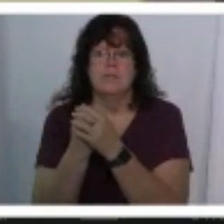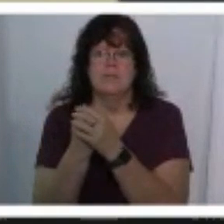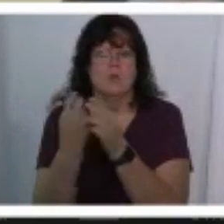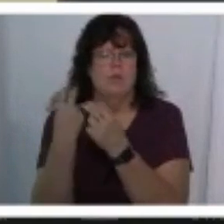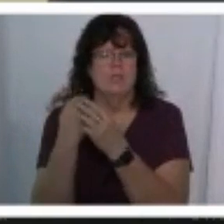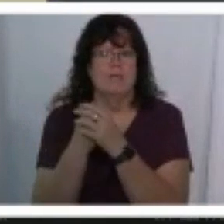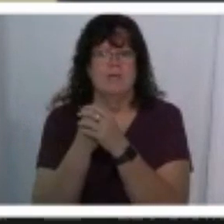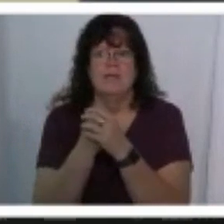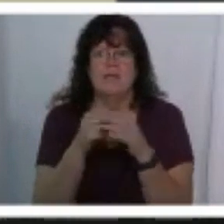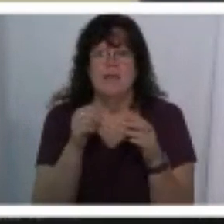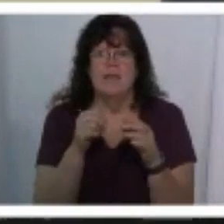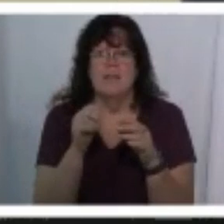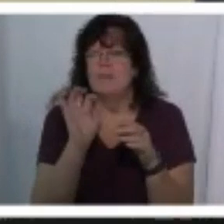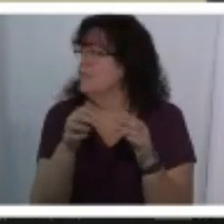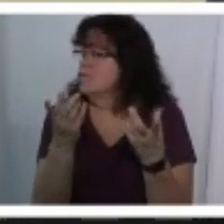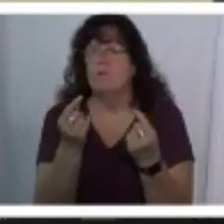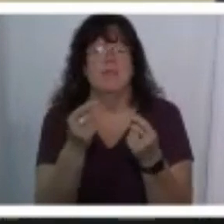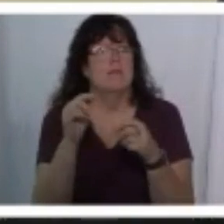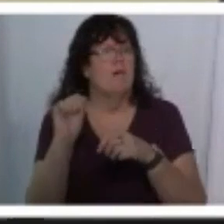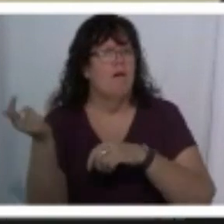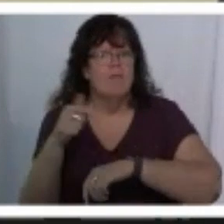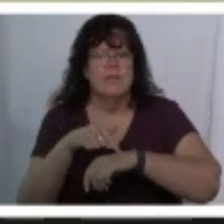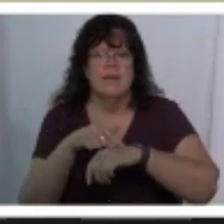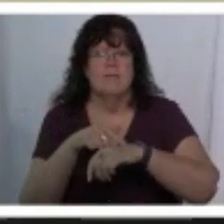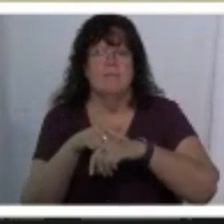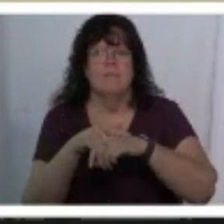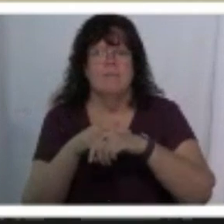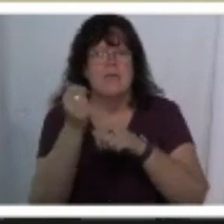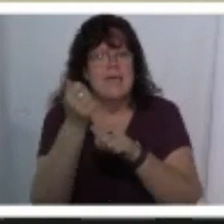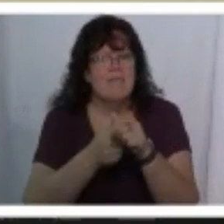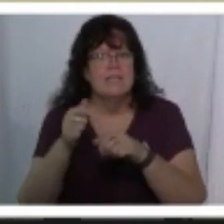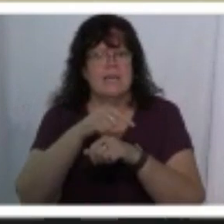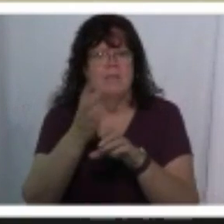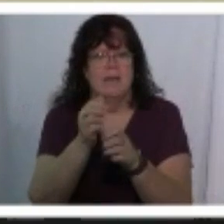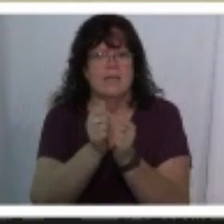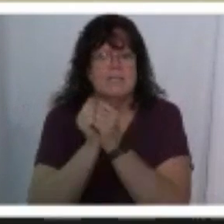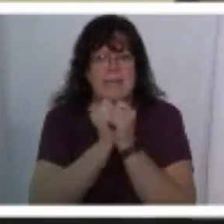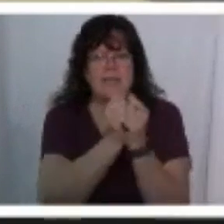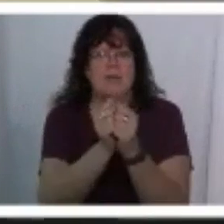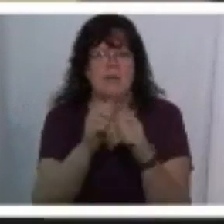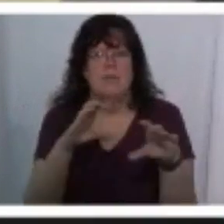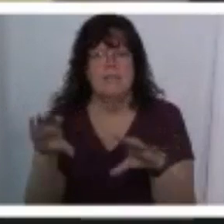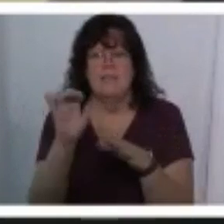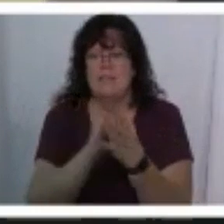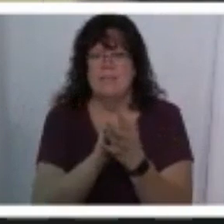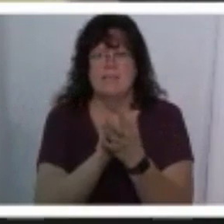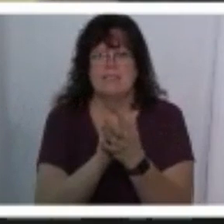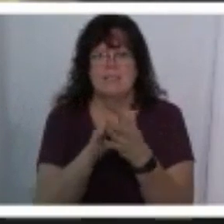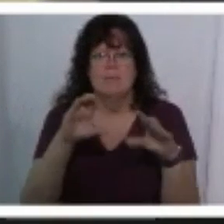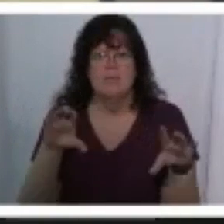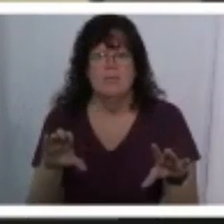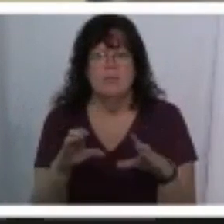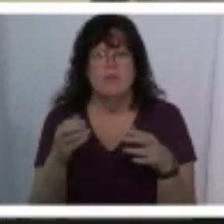love about the early churches this is what they did all the time literally every time they got together they would do this they